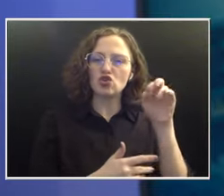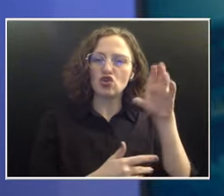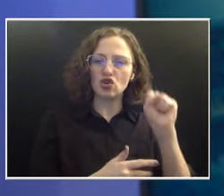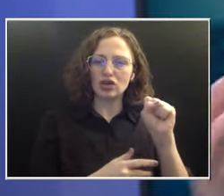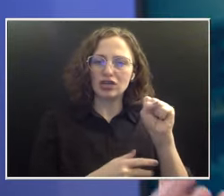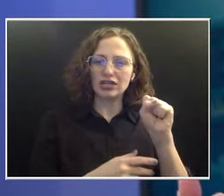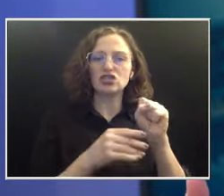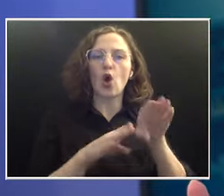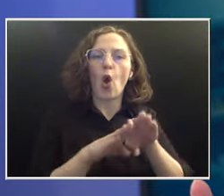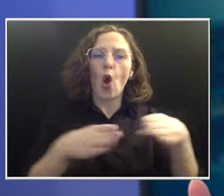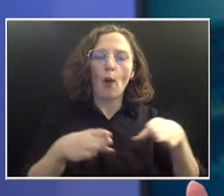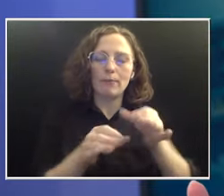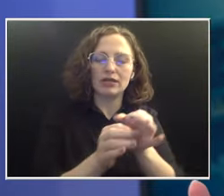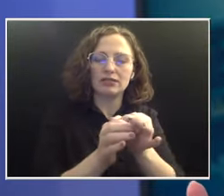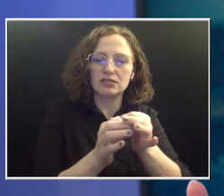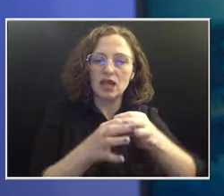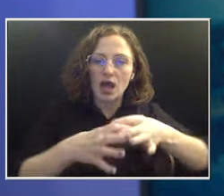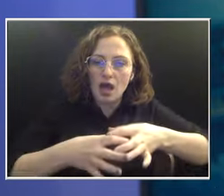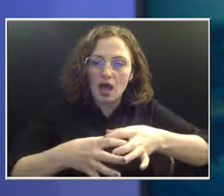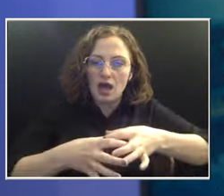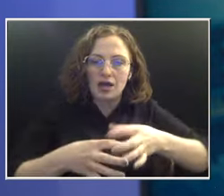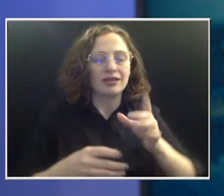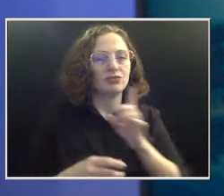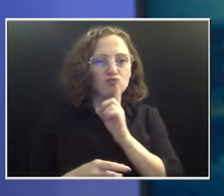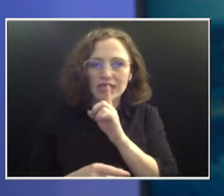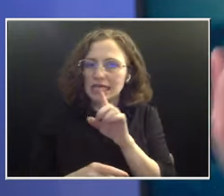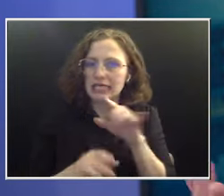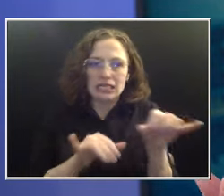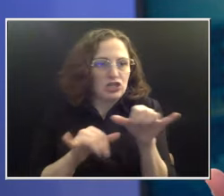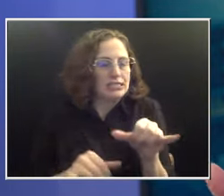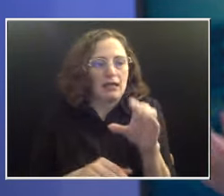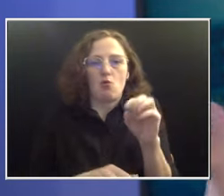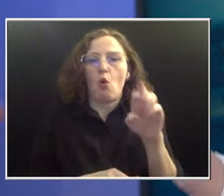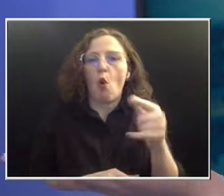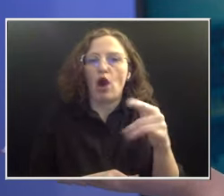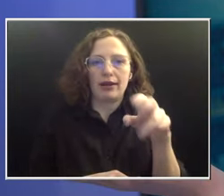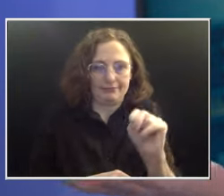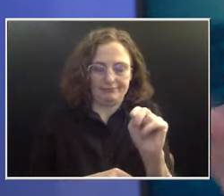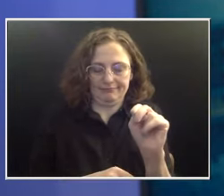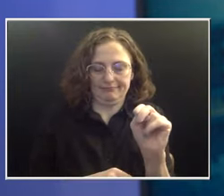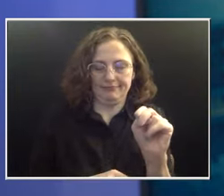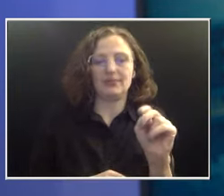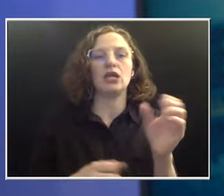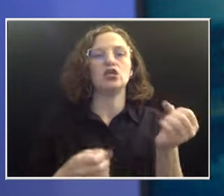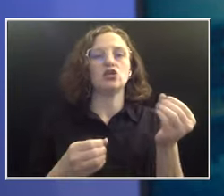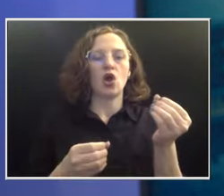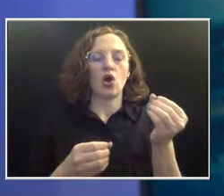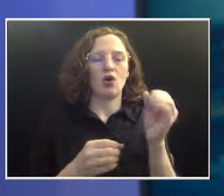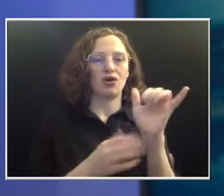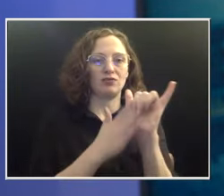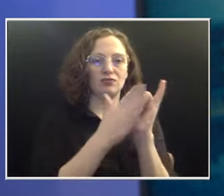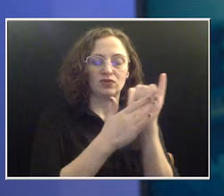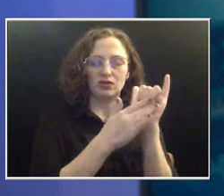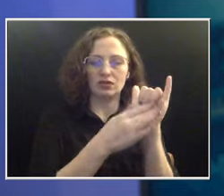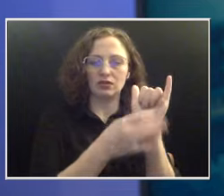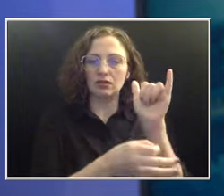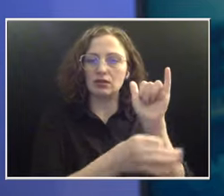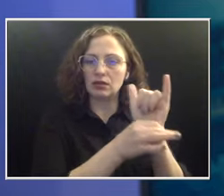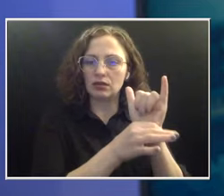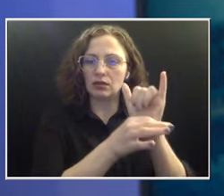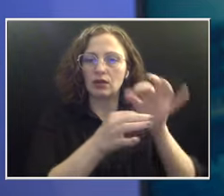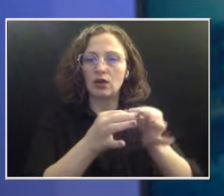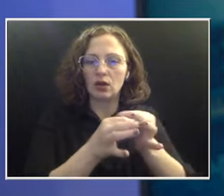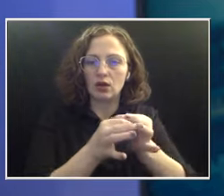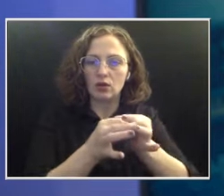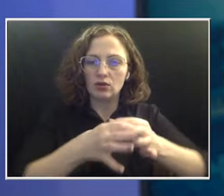organ, and the cervix is the opening to the uterus. And so, a lot of times when someone has a cervical cancer and I go in and do an exam, I can